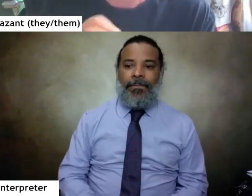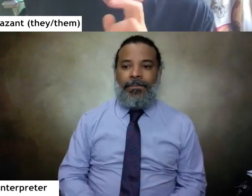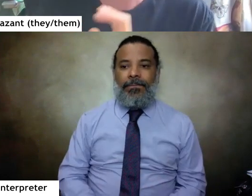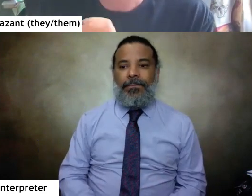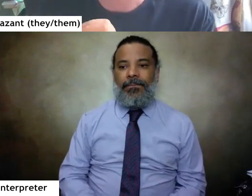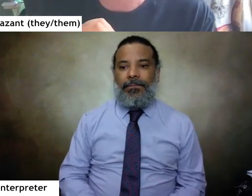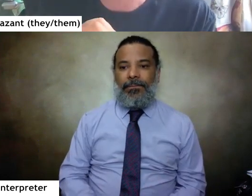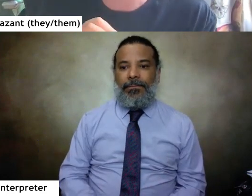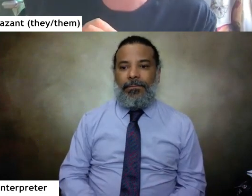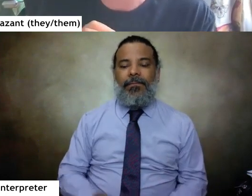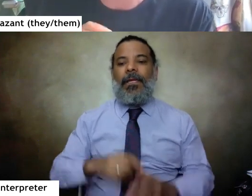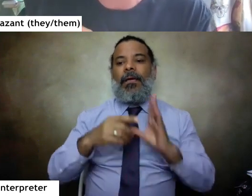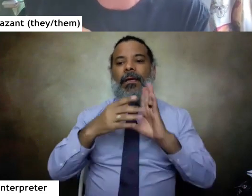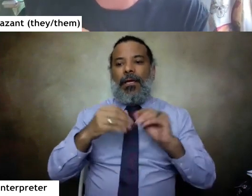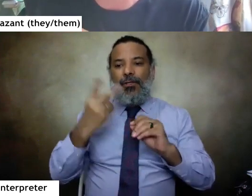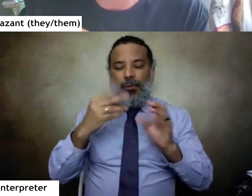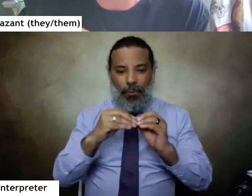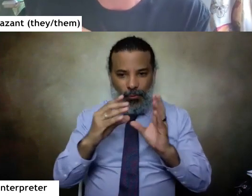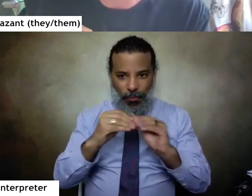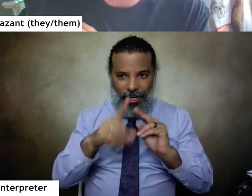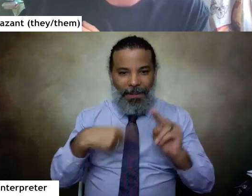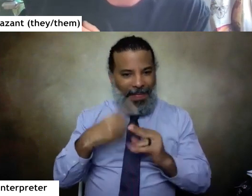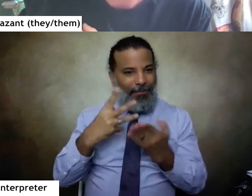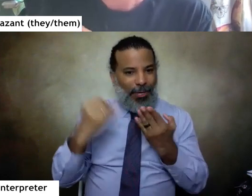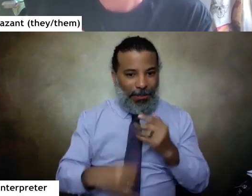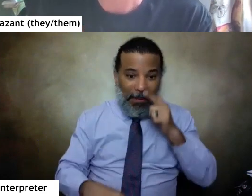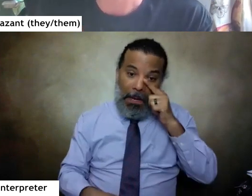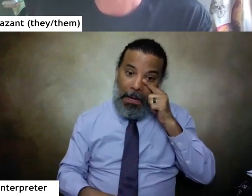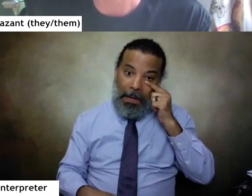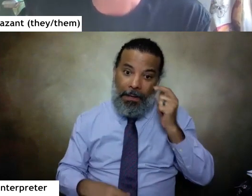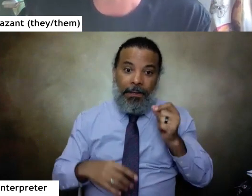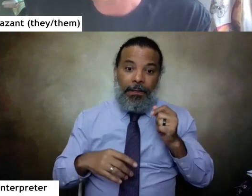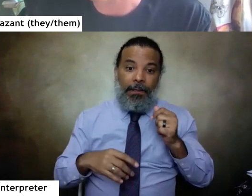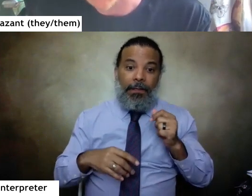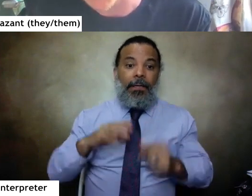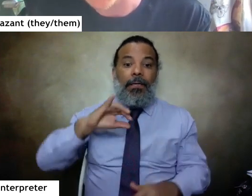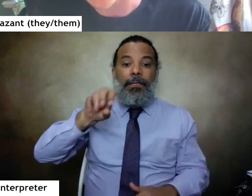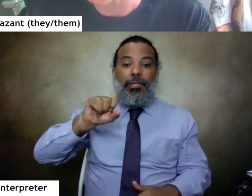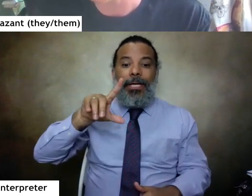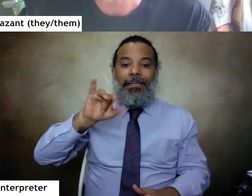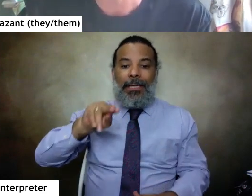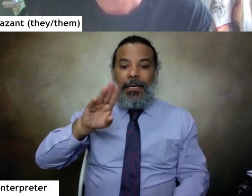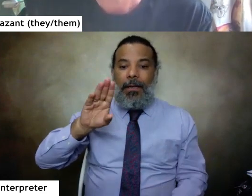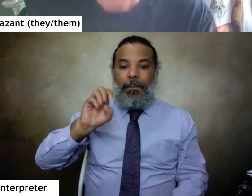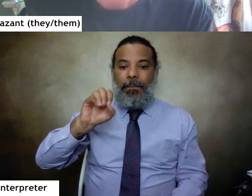I want to share just two more stories about this project. This is Jocelyn Beyonce.